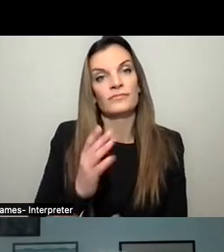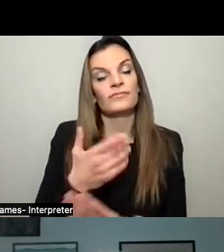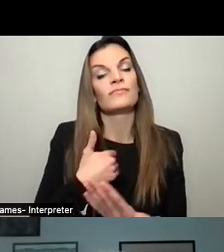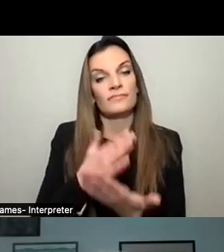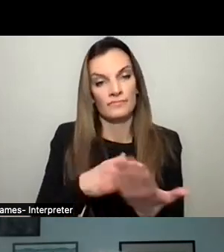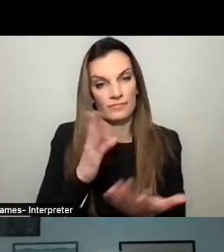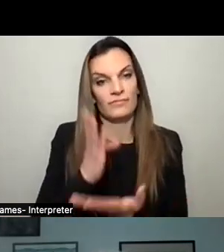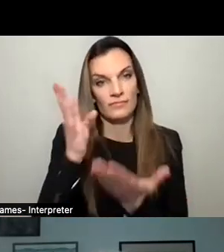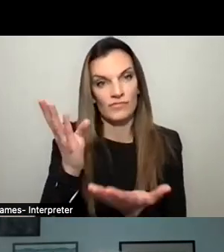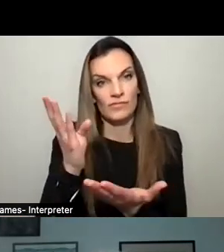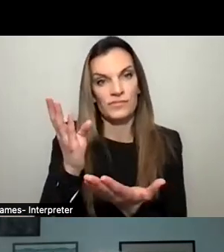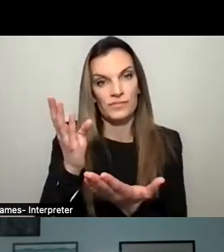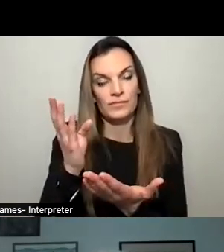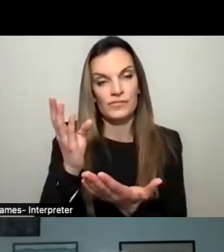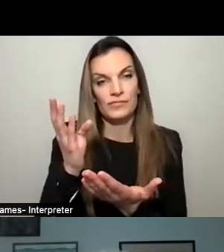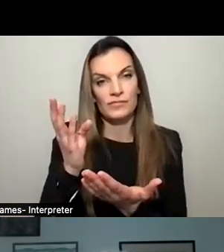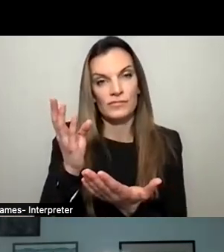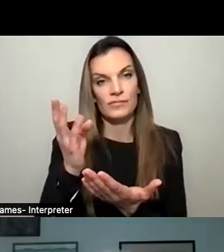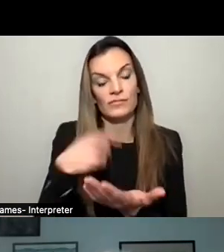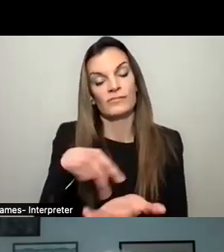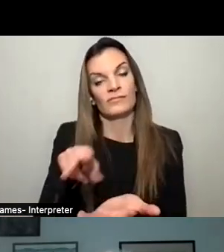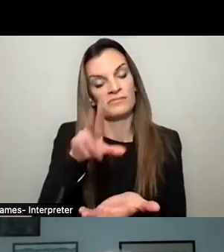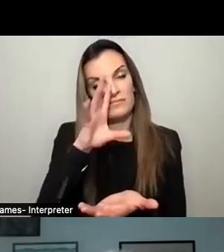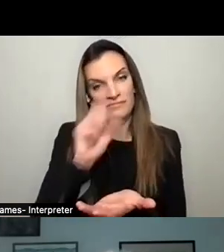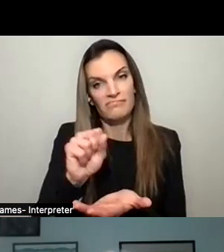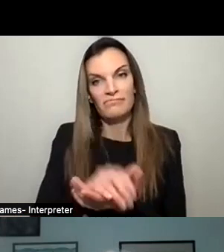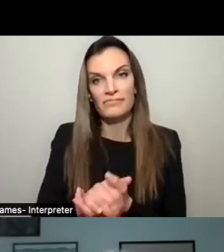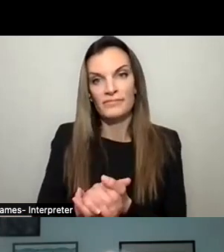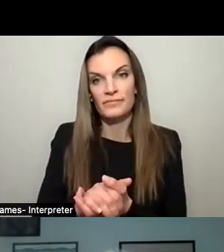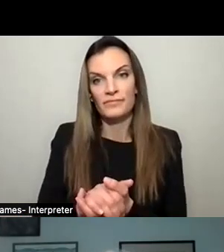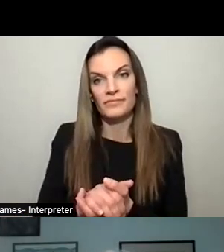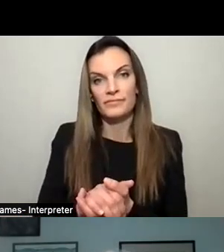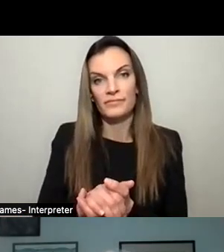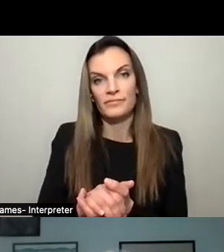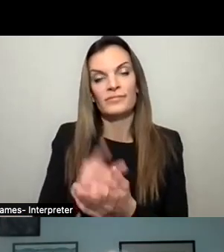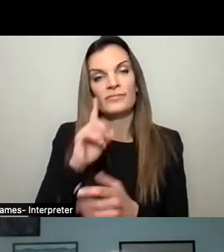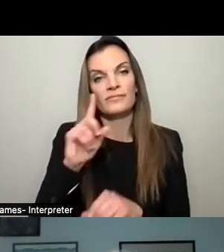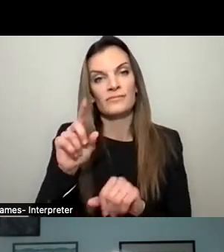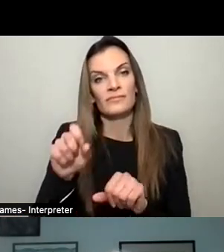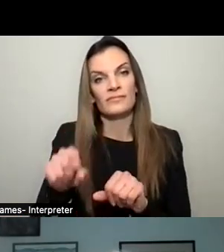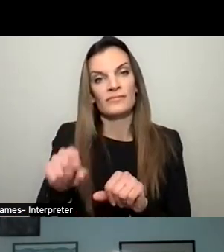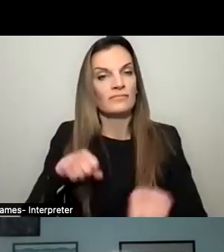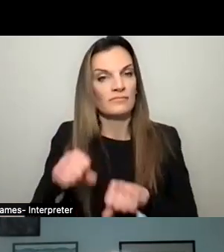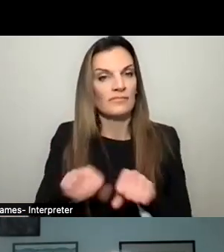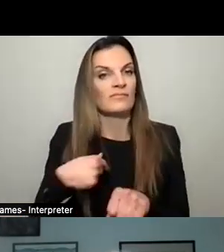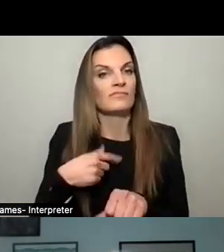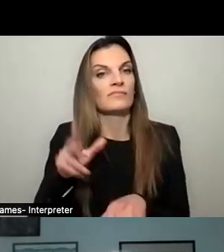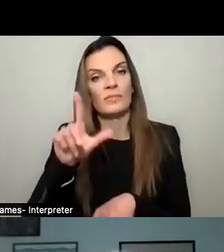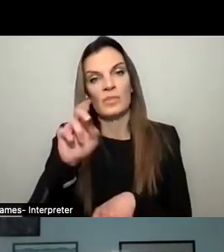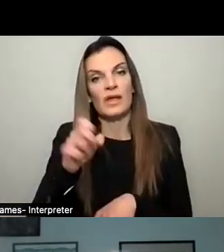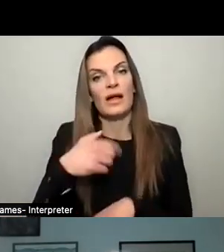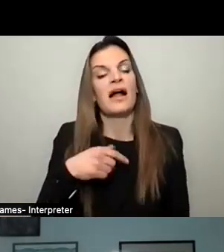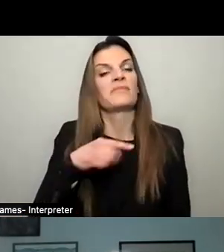for interesting, guess is the best way I could say it, for bike lanes. I'd be interested in Martin's